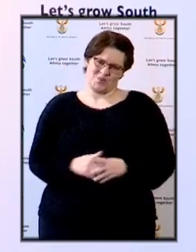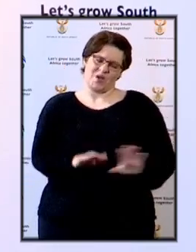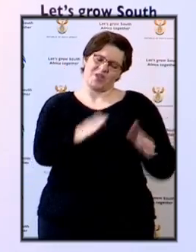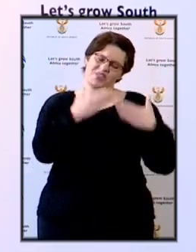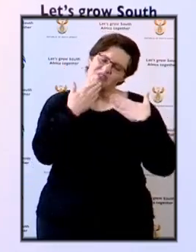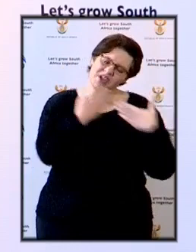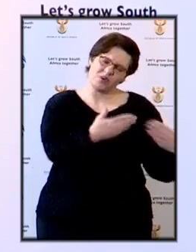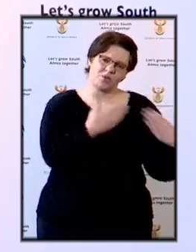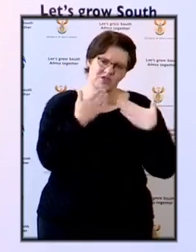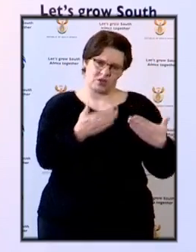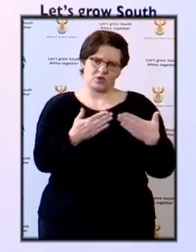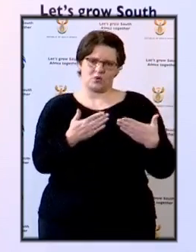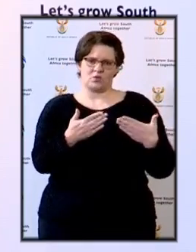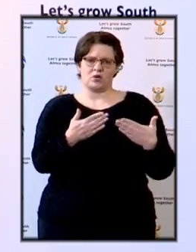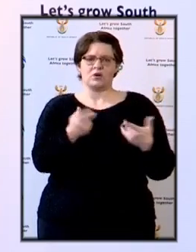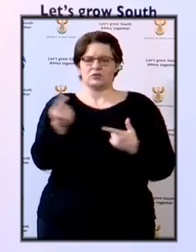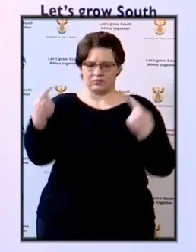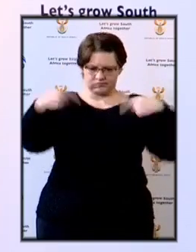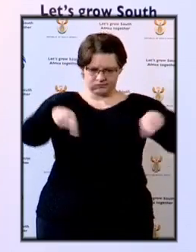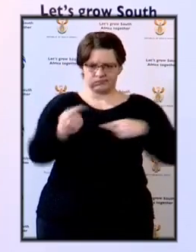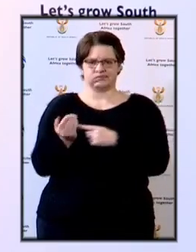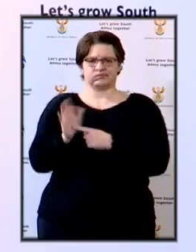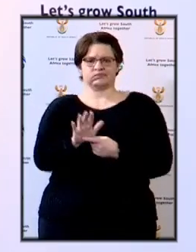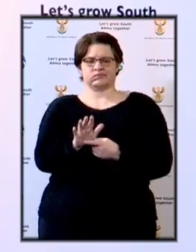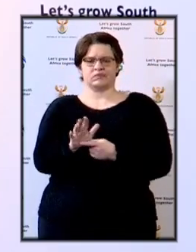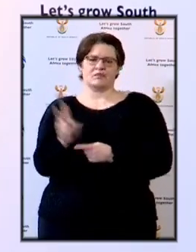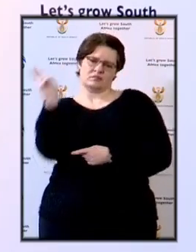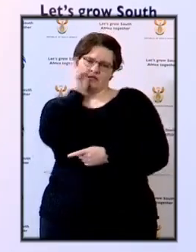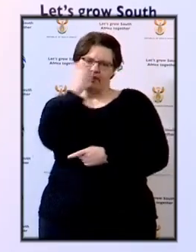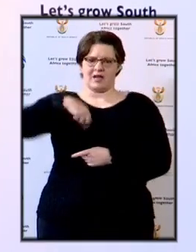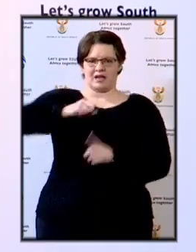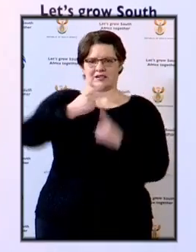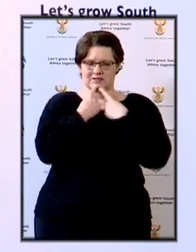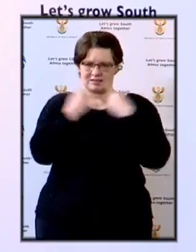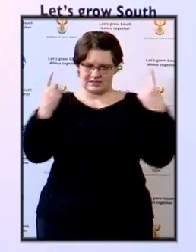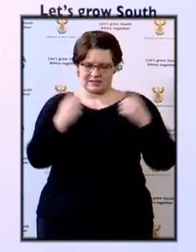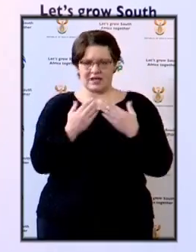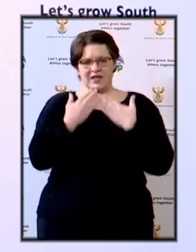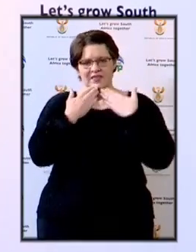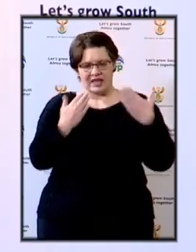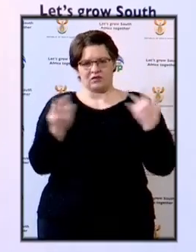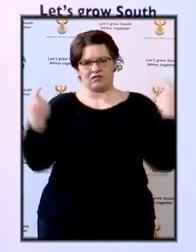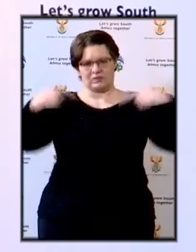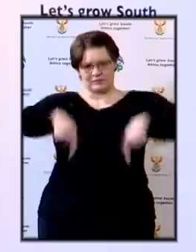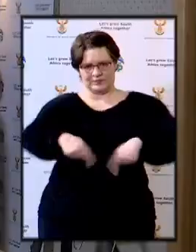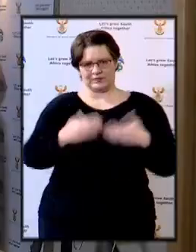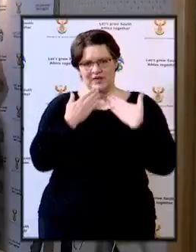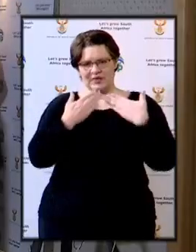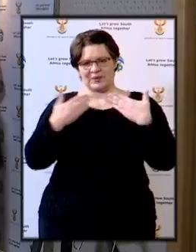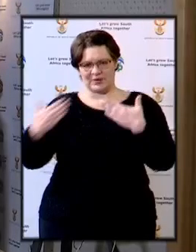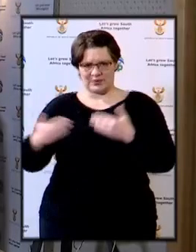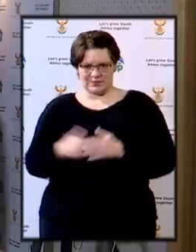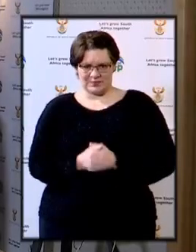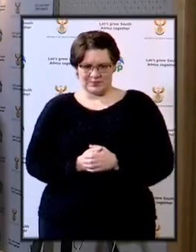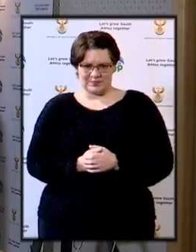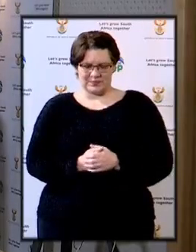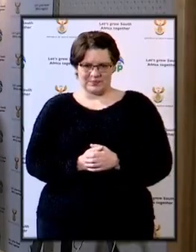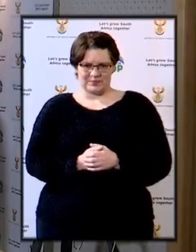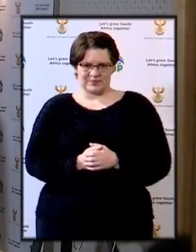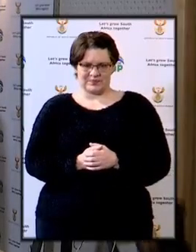thank you for having attended this session. Thank you very much for the attendance. Thank you.